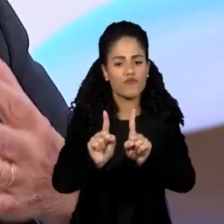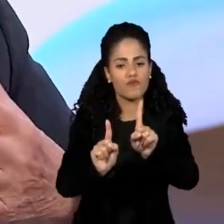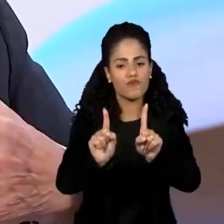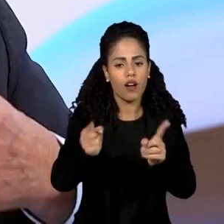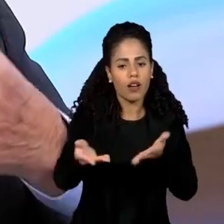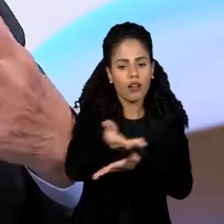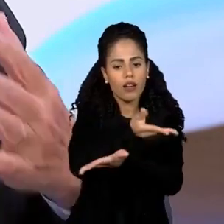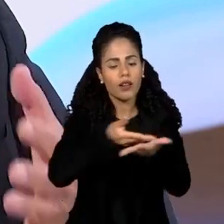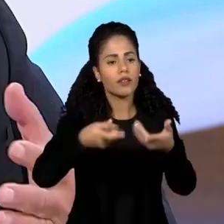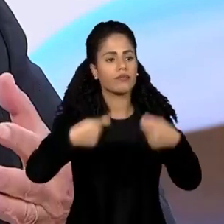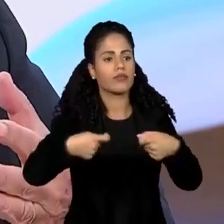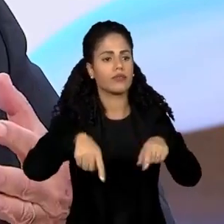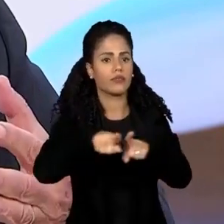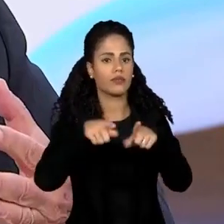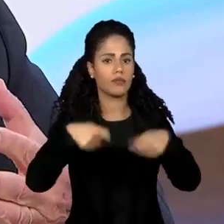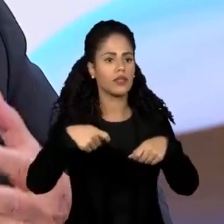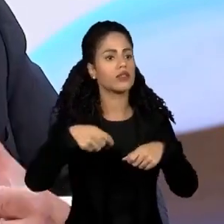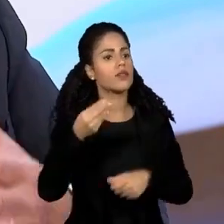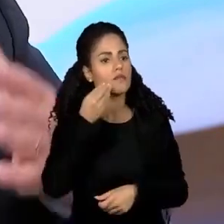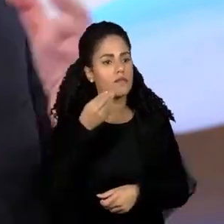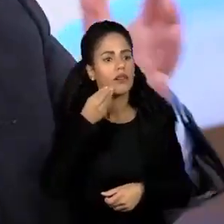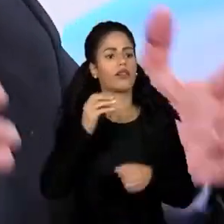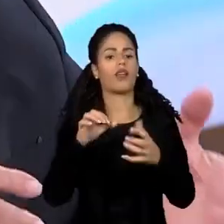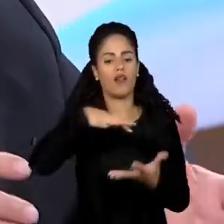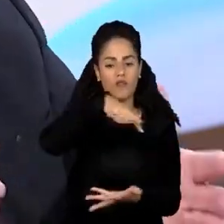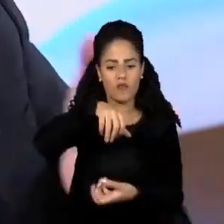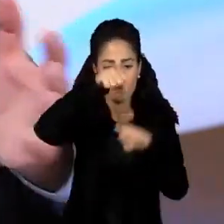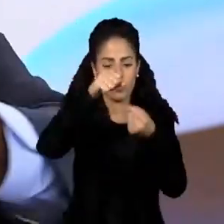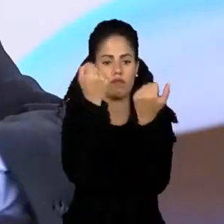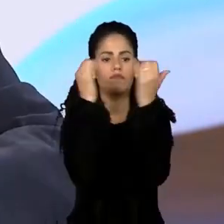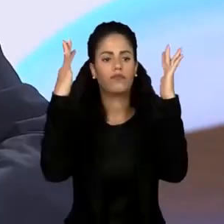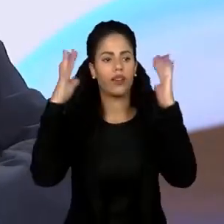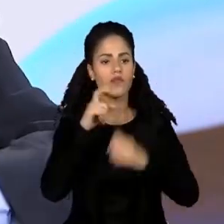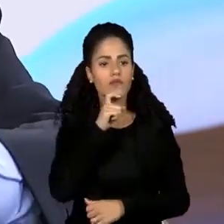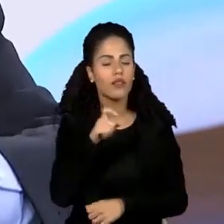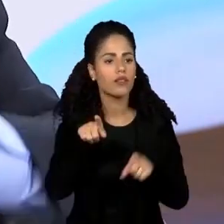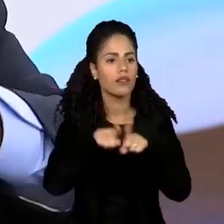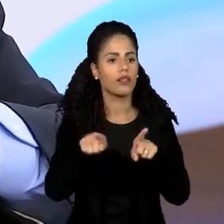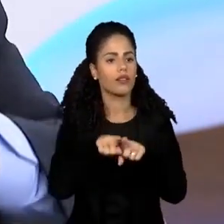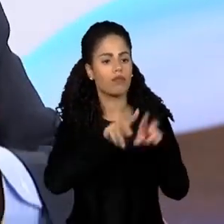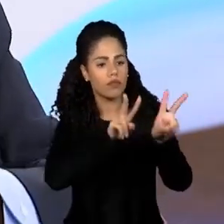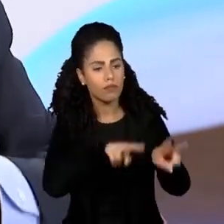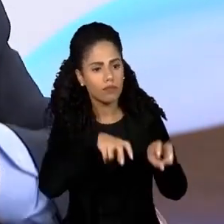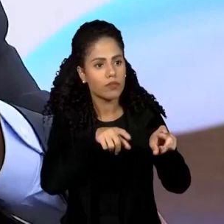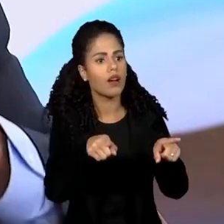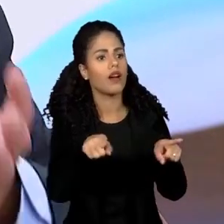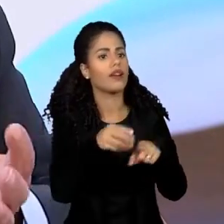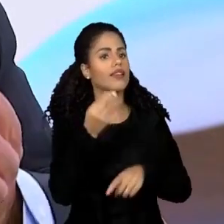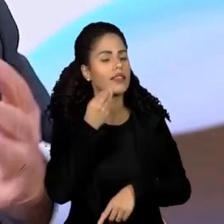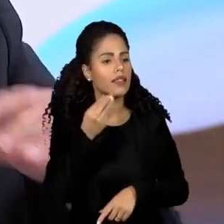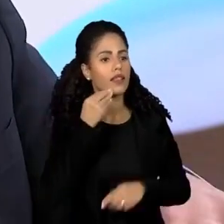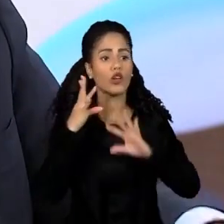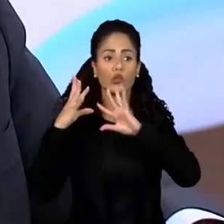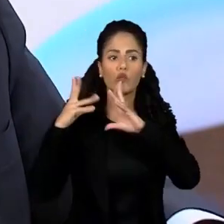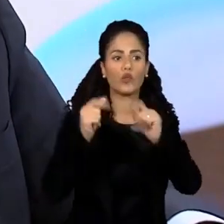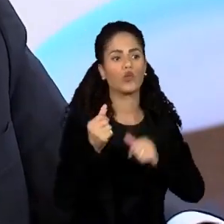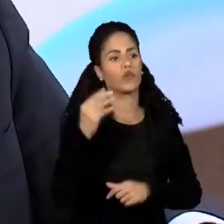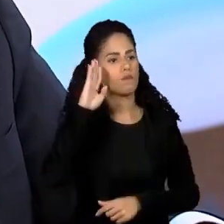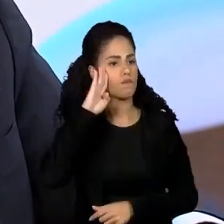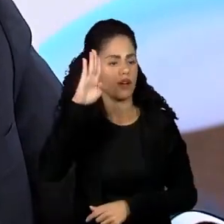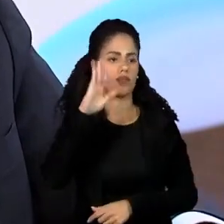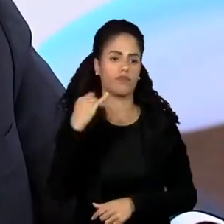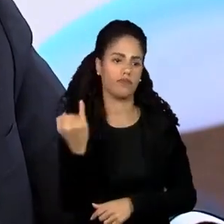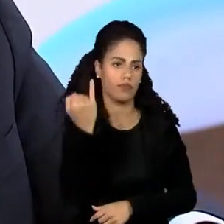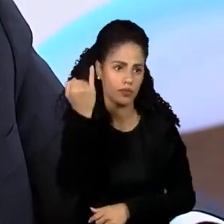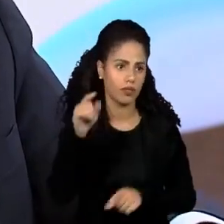necessity of the green transition, stop the exploitation that has been a lot of the basis of